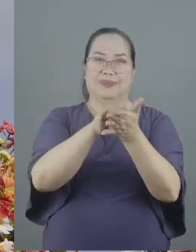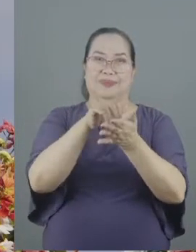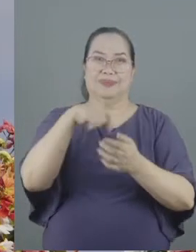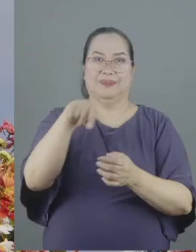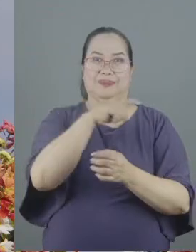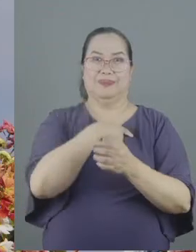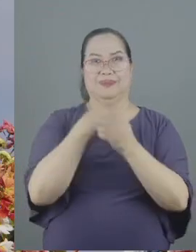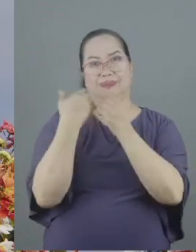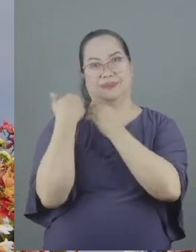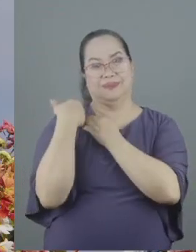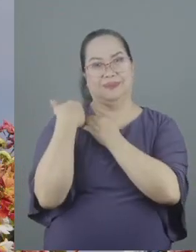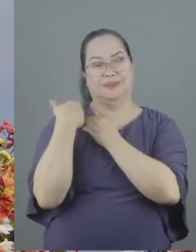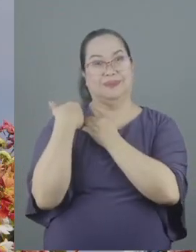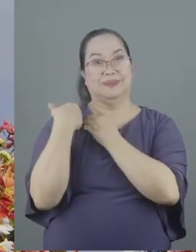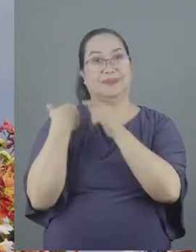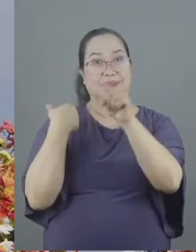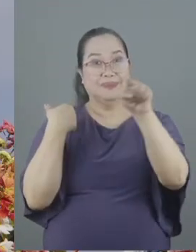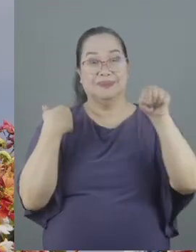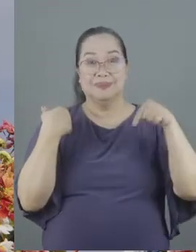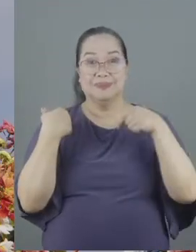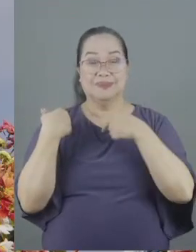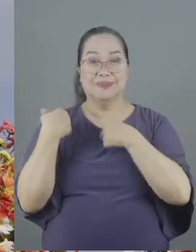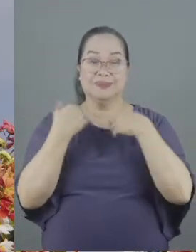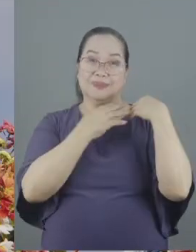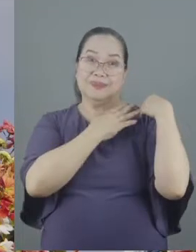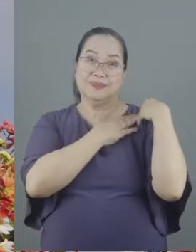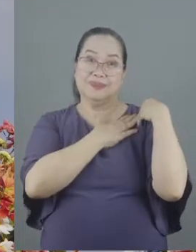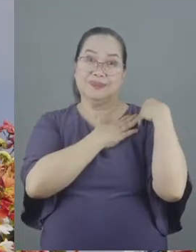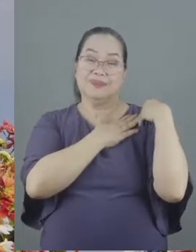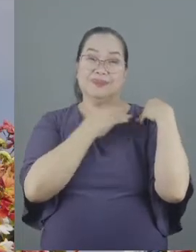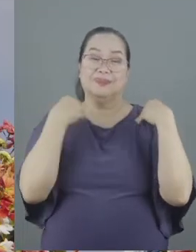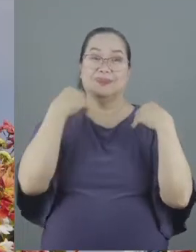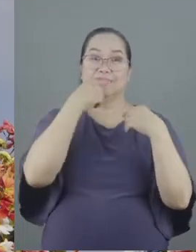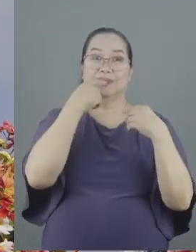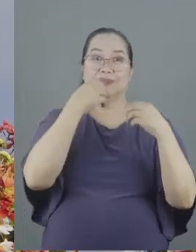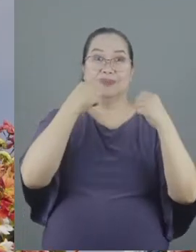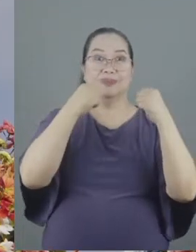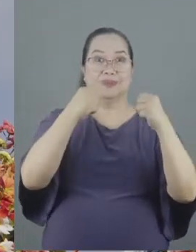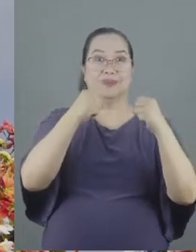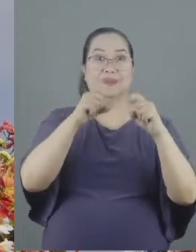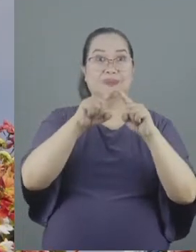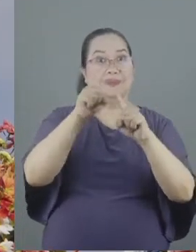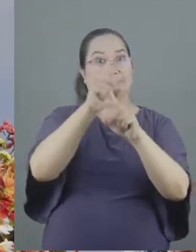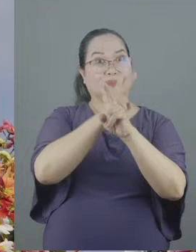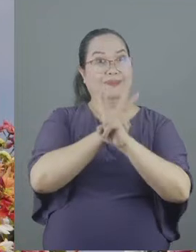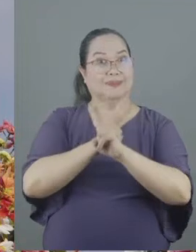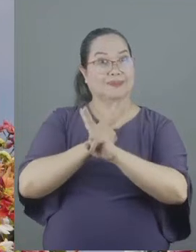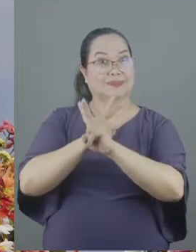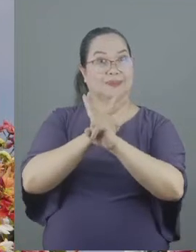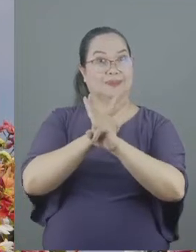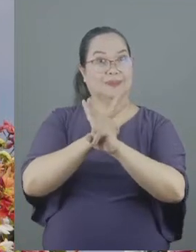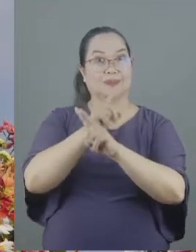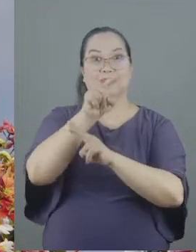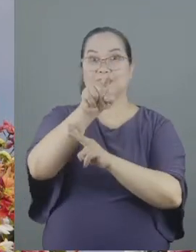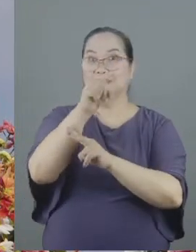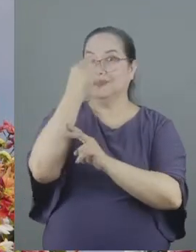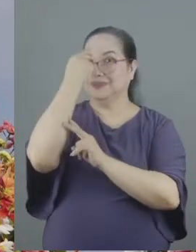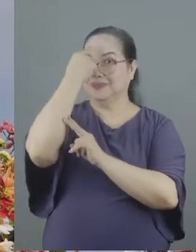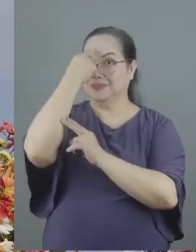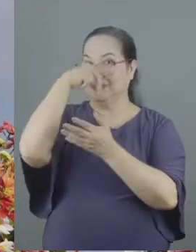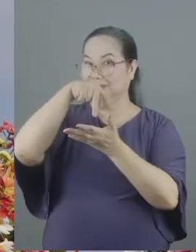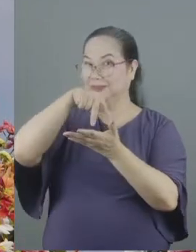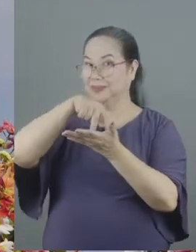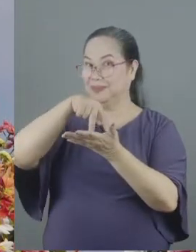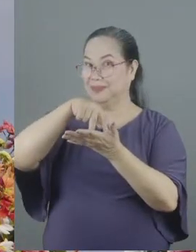we are the bearers of that obligation those of us who are strong but be careful lest you think you stand